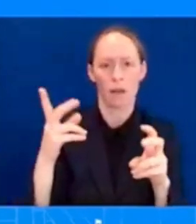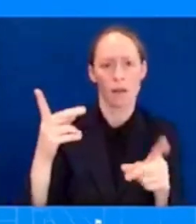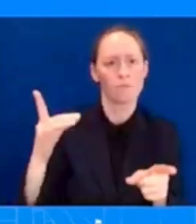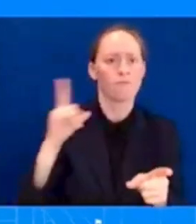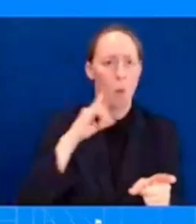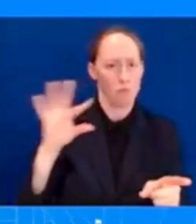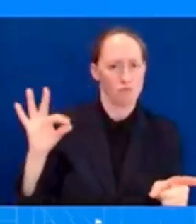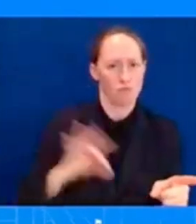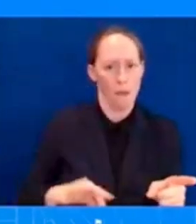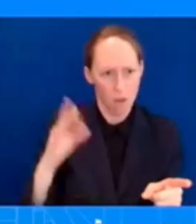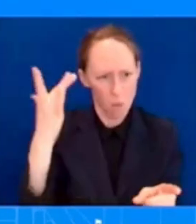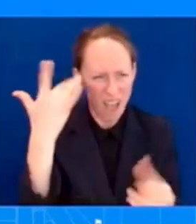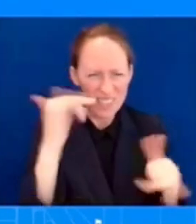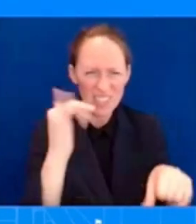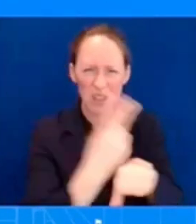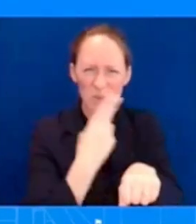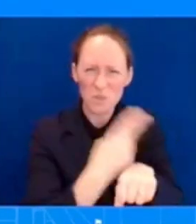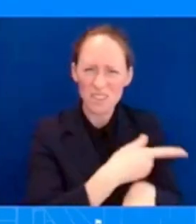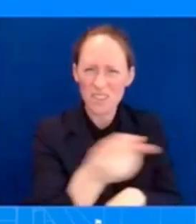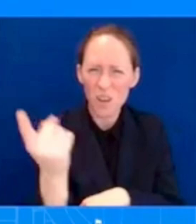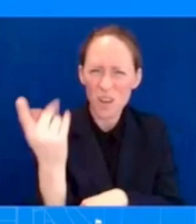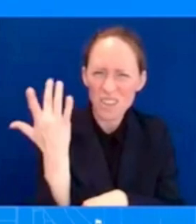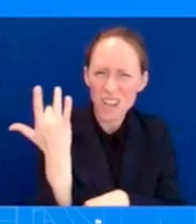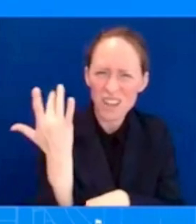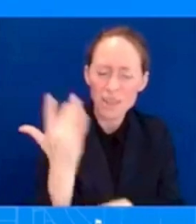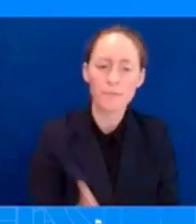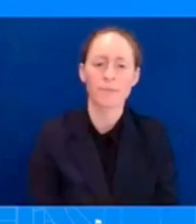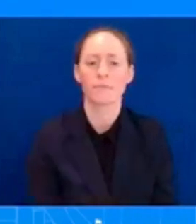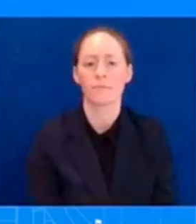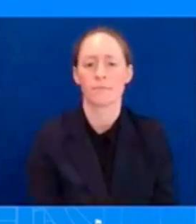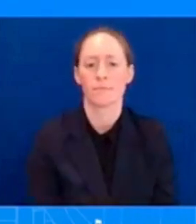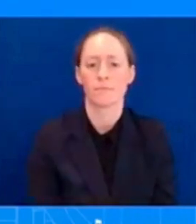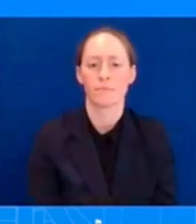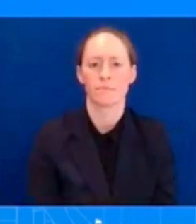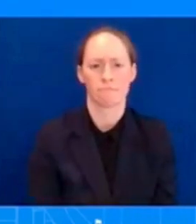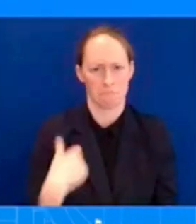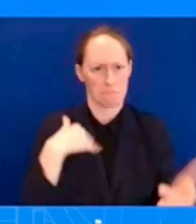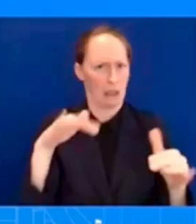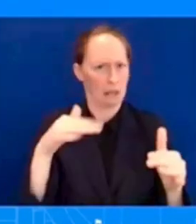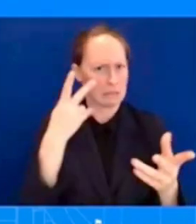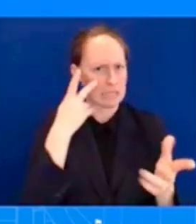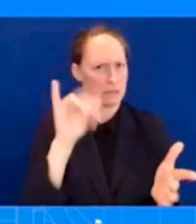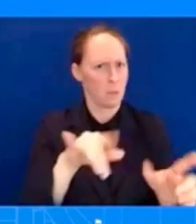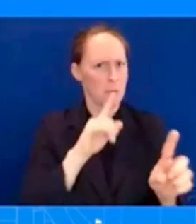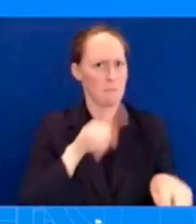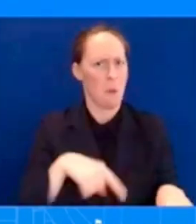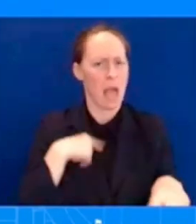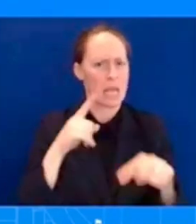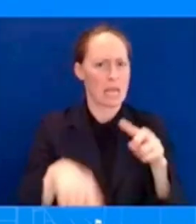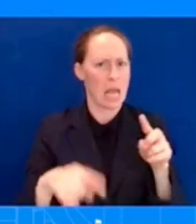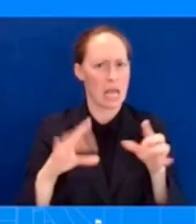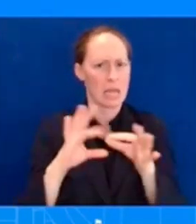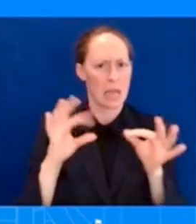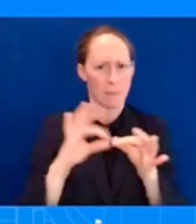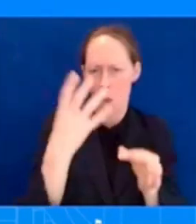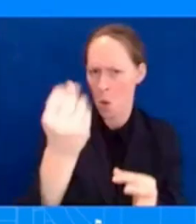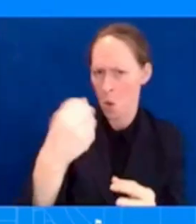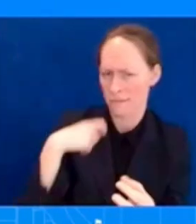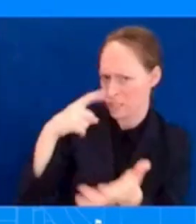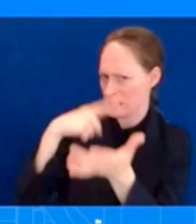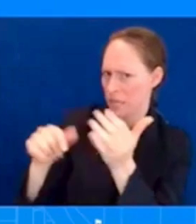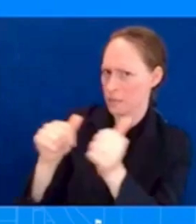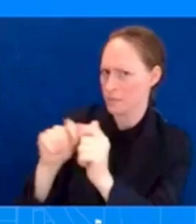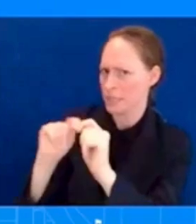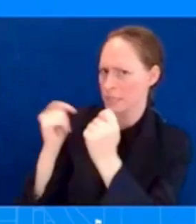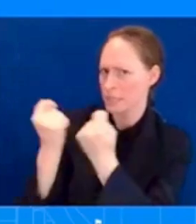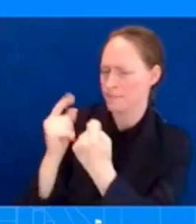talk to our team about before responding to your particular report. You know, I think the president is still committed to